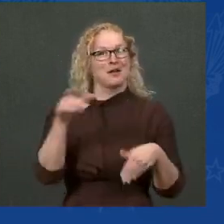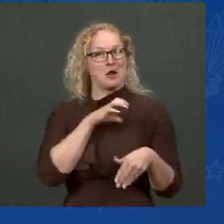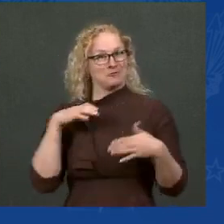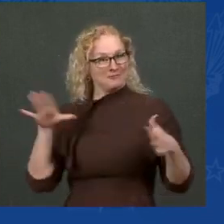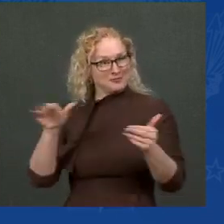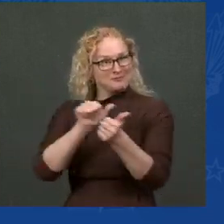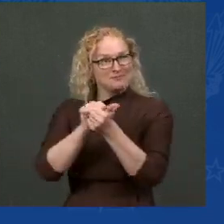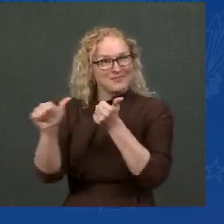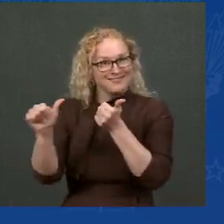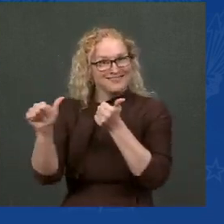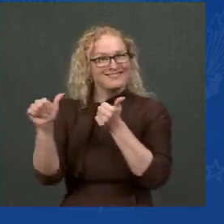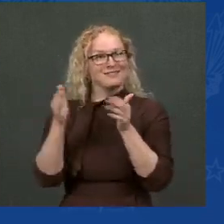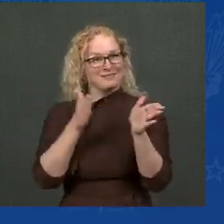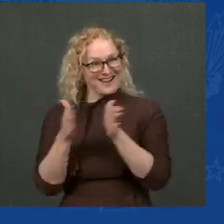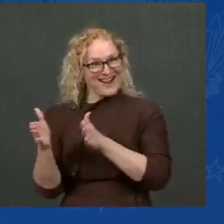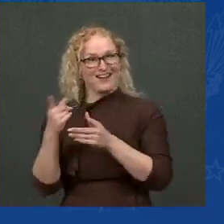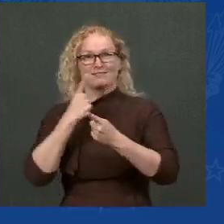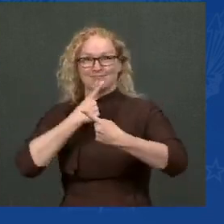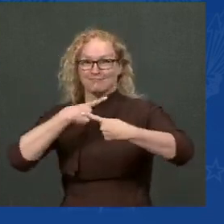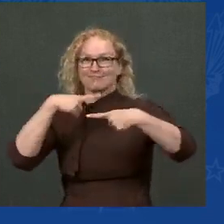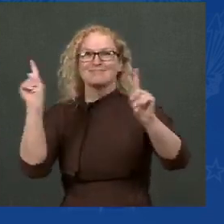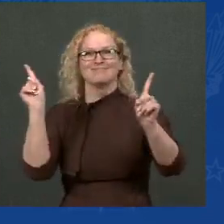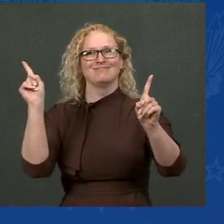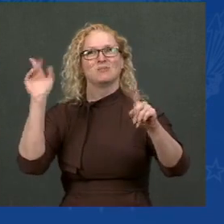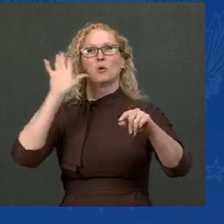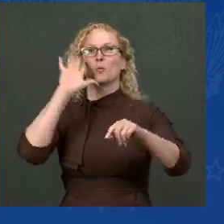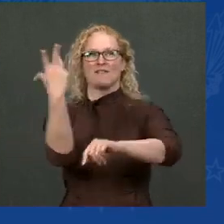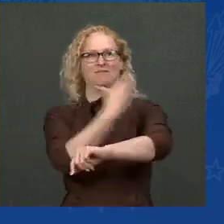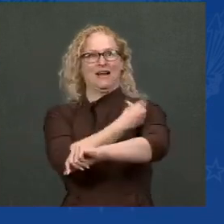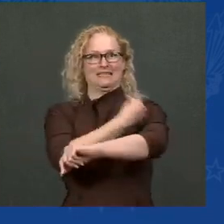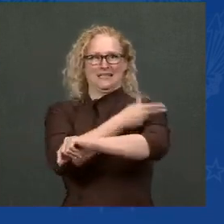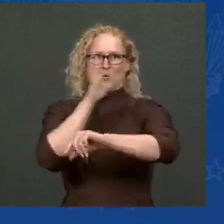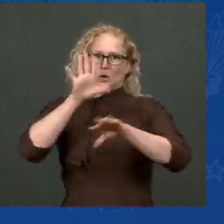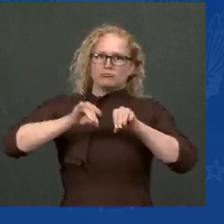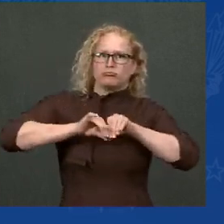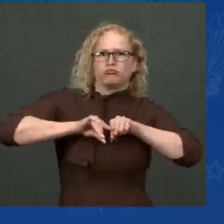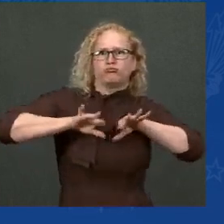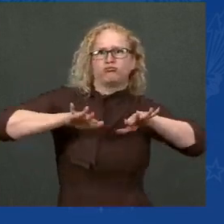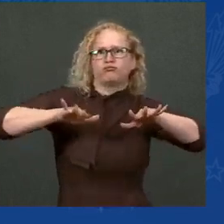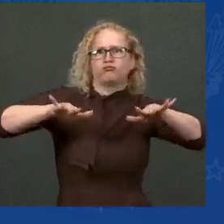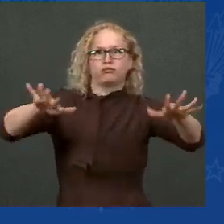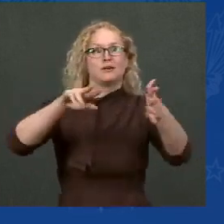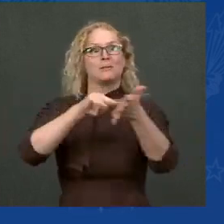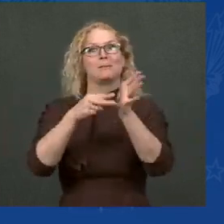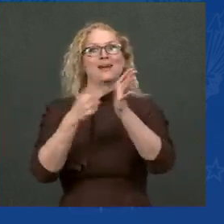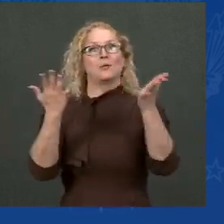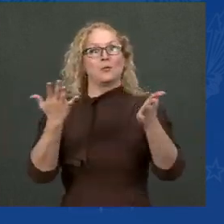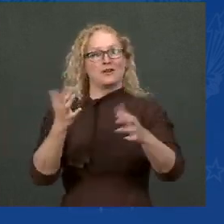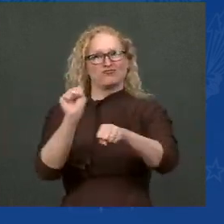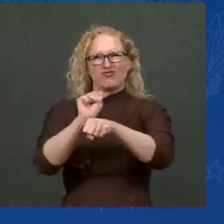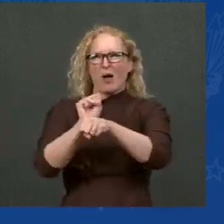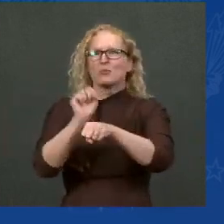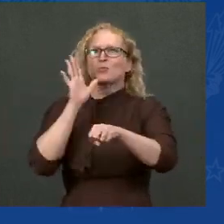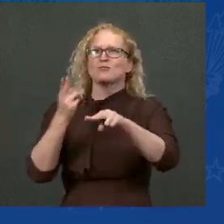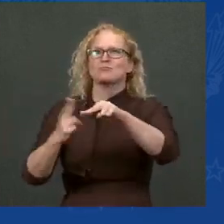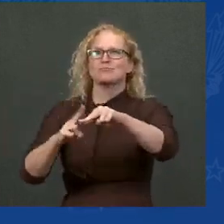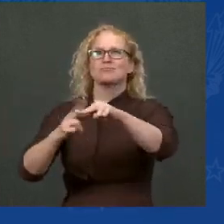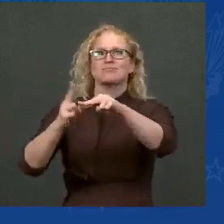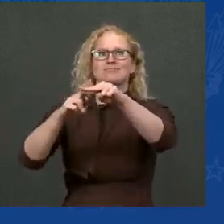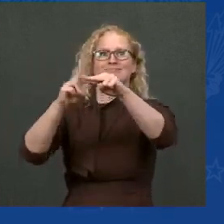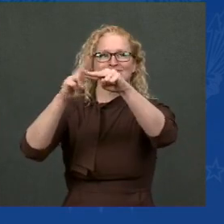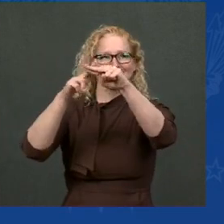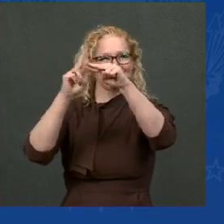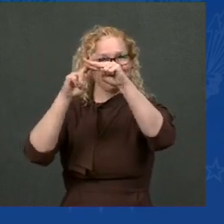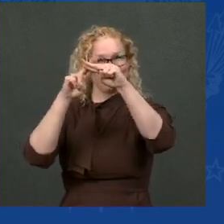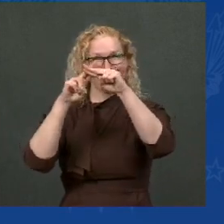deployment, America continues to add jobs at a record pace. In its historically strong recovery, unemployment rate